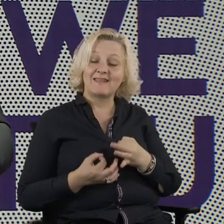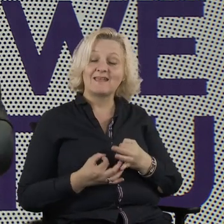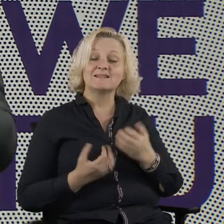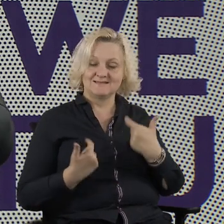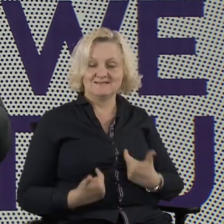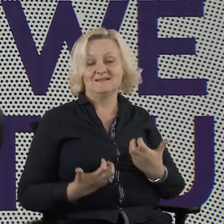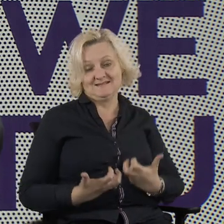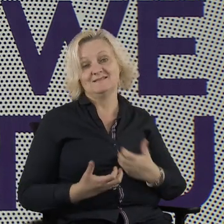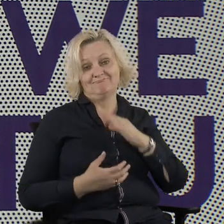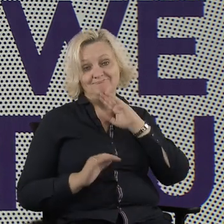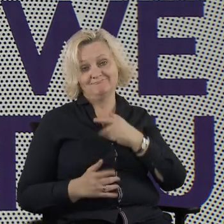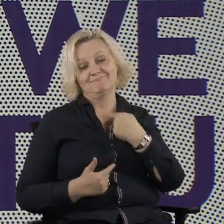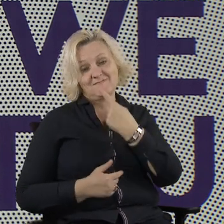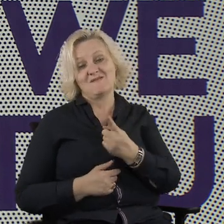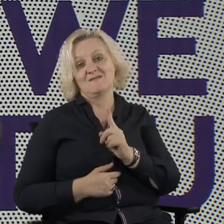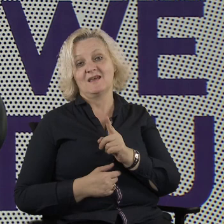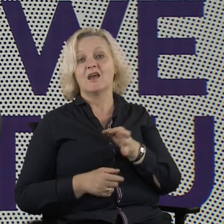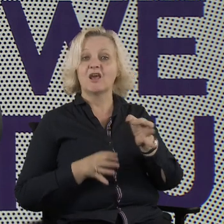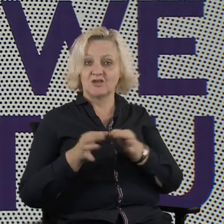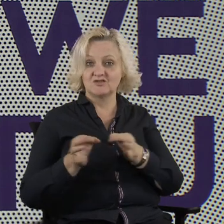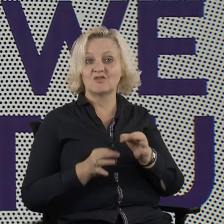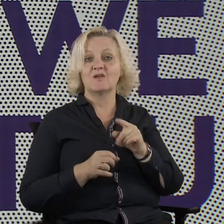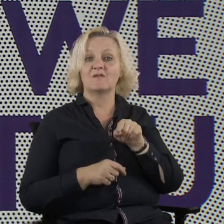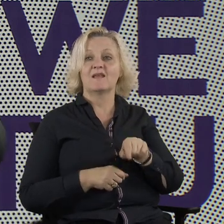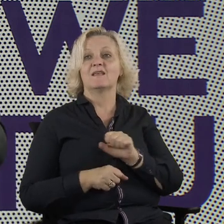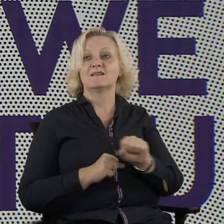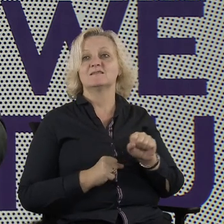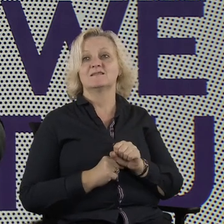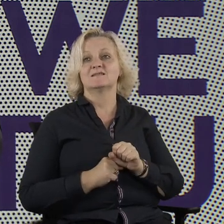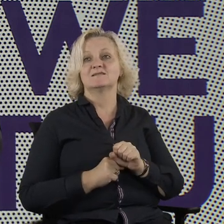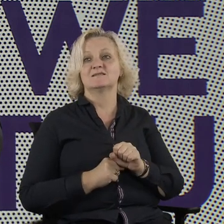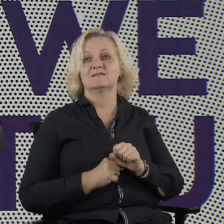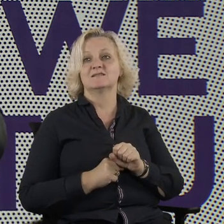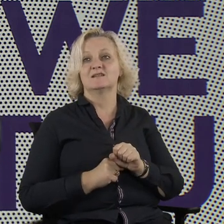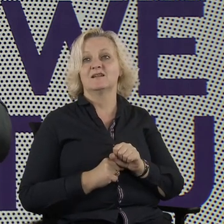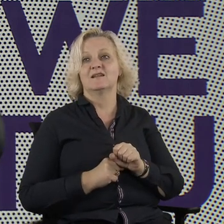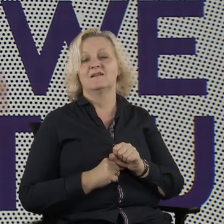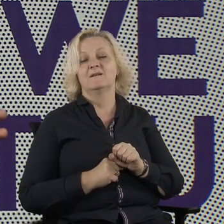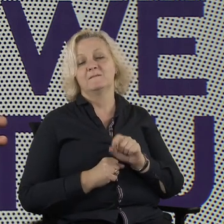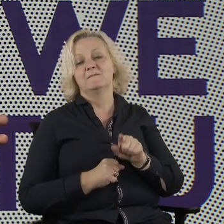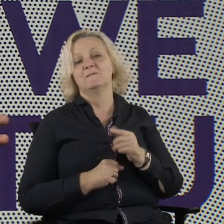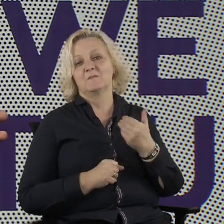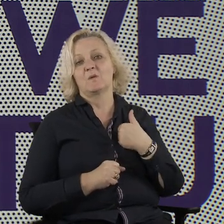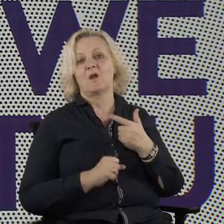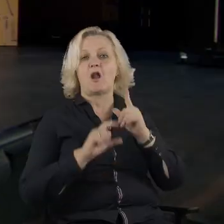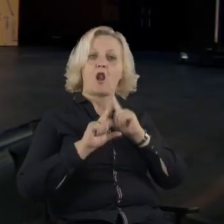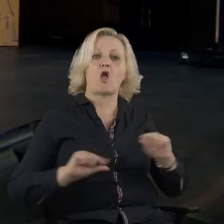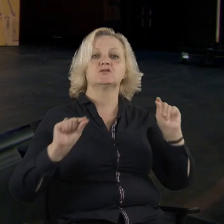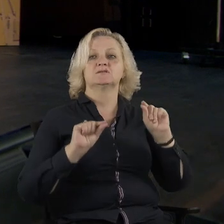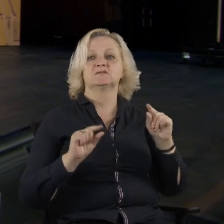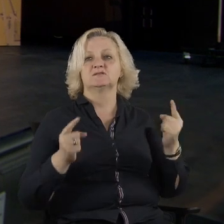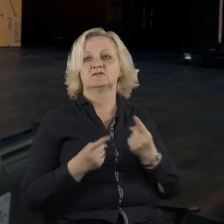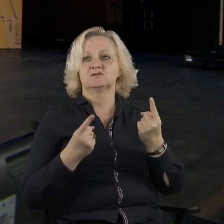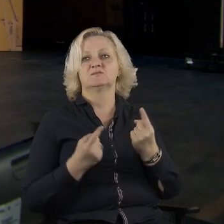an accident. We did not intend it. We did not intend for it to happen. Our initial idea was